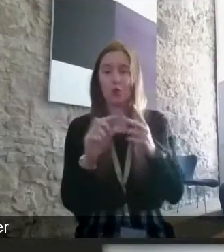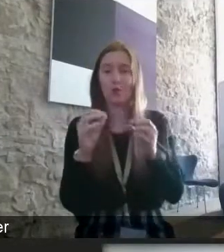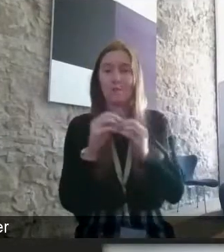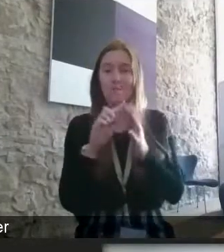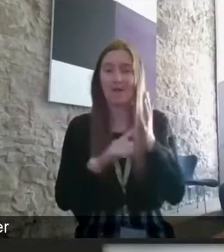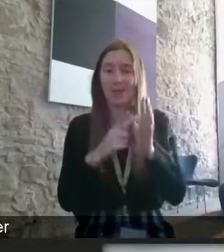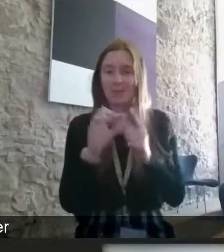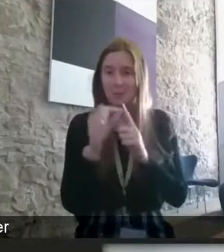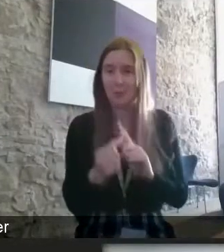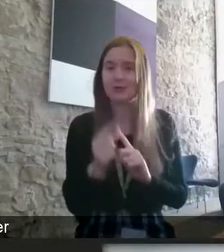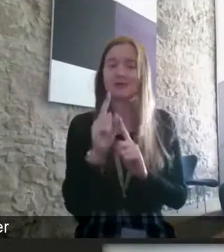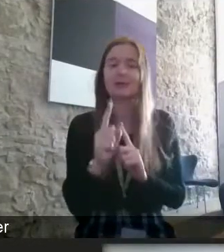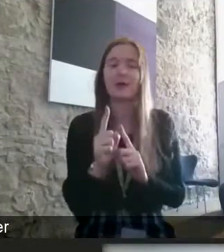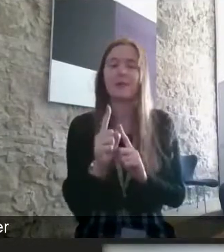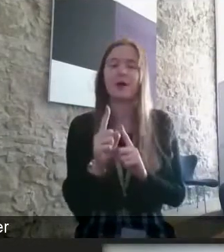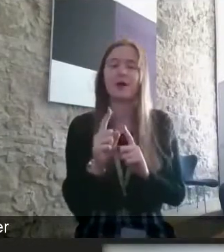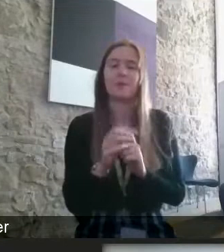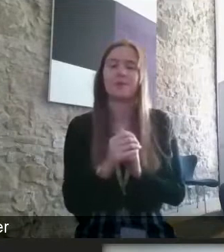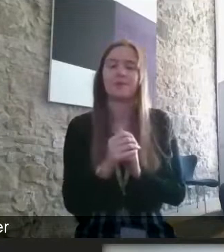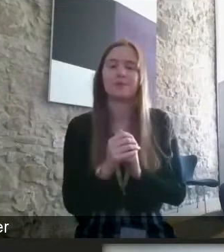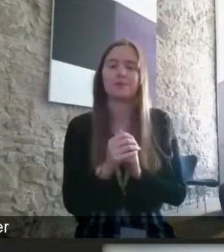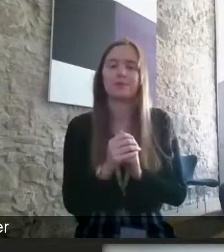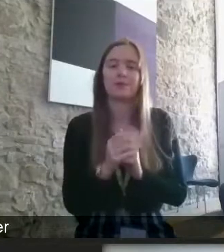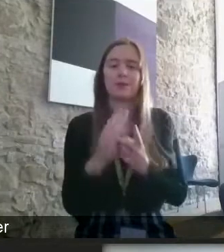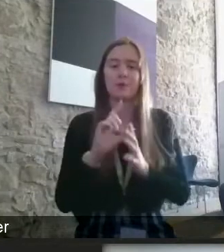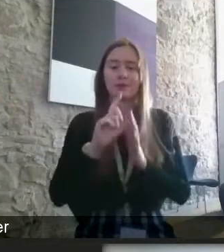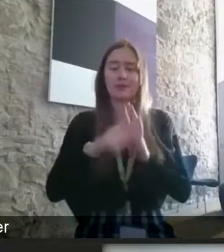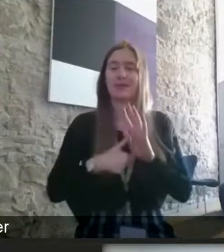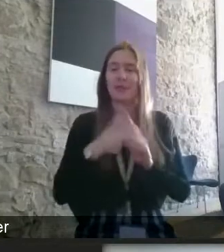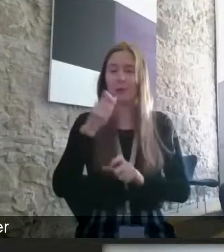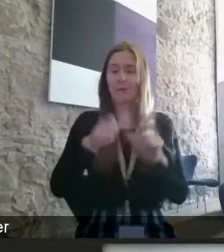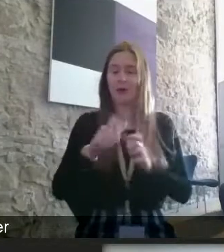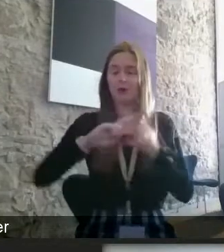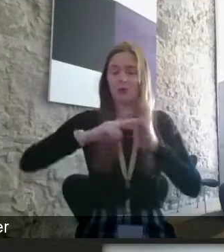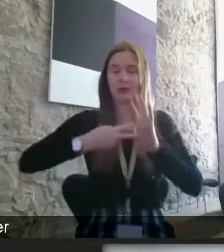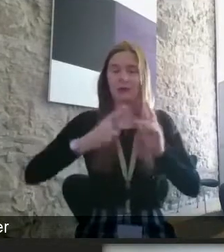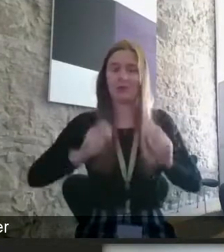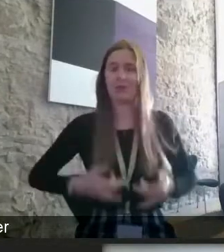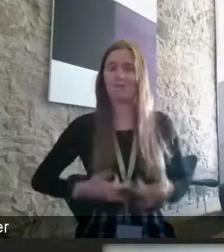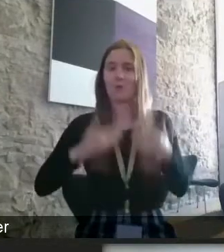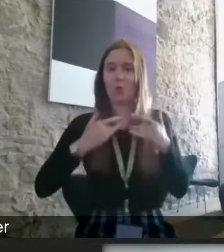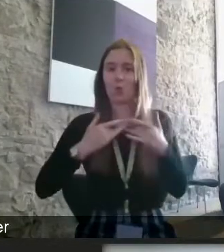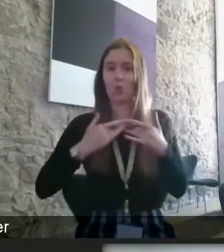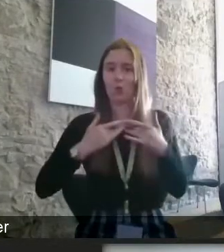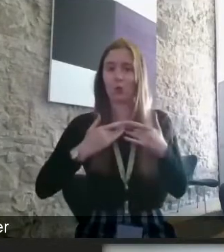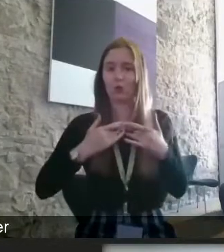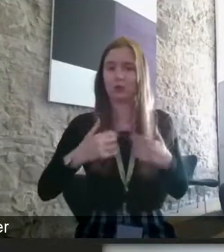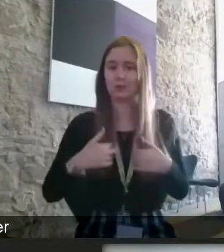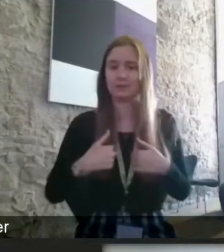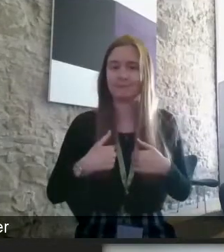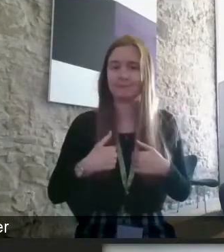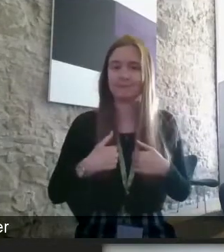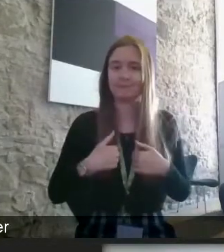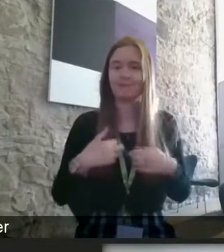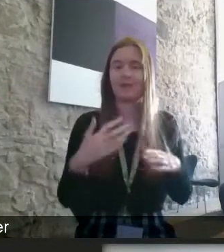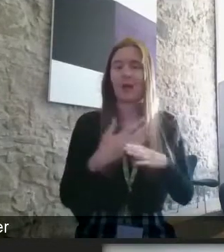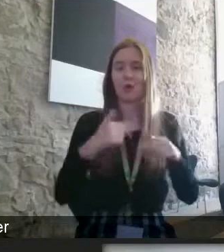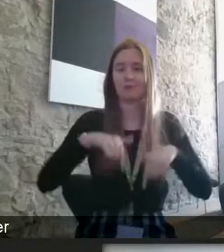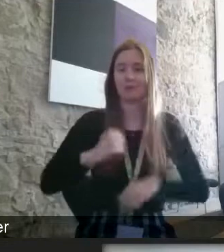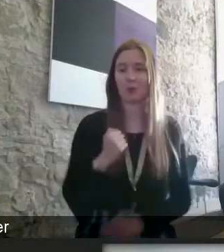but um from from a disabled person's organisation perspective which is where I am uh working for inclusion Scotland